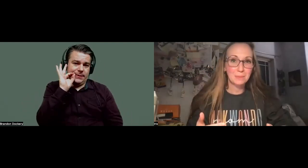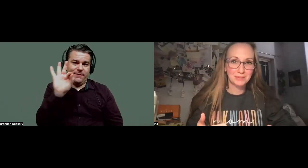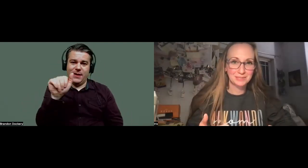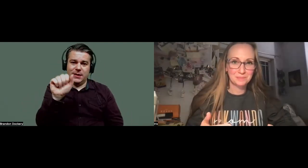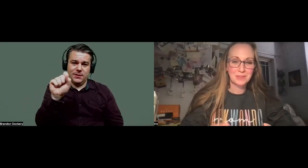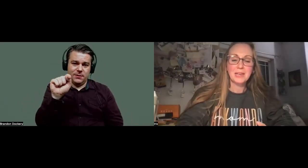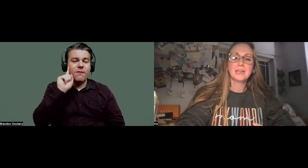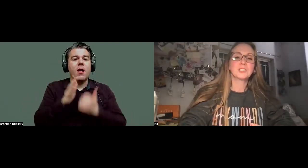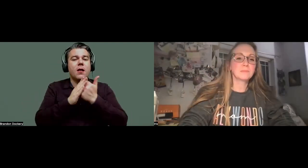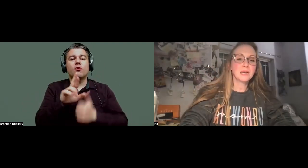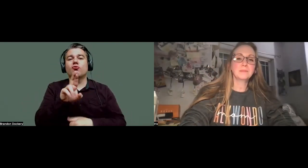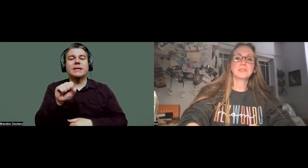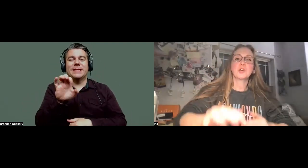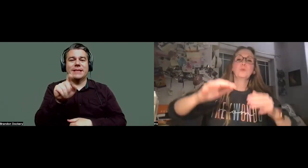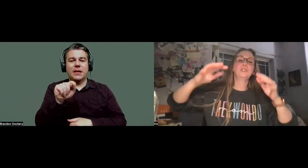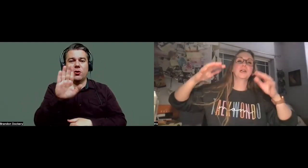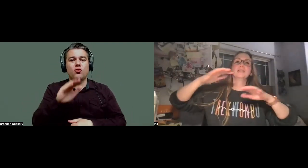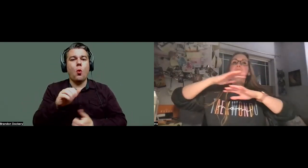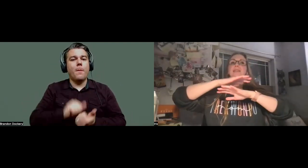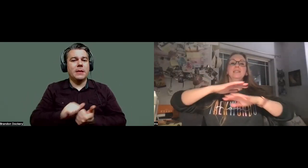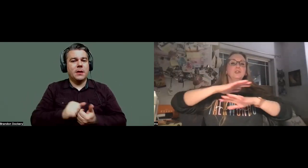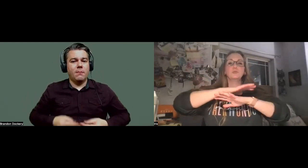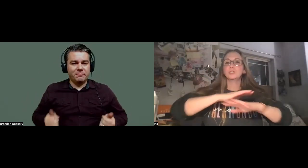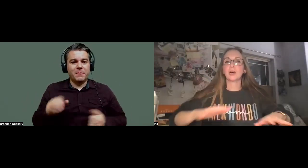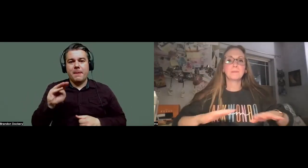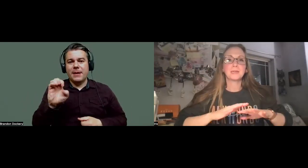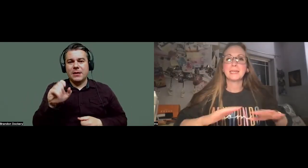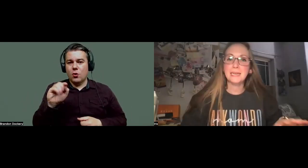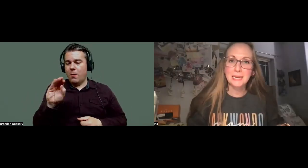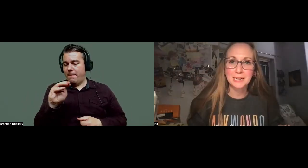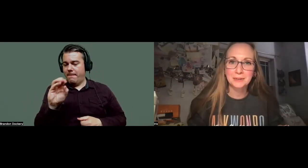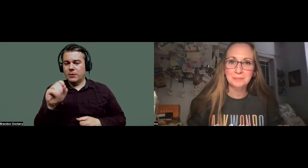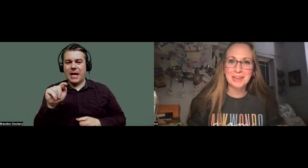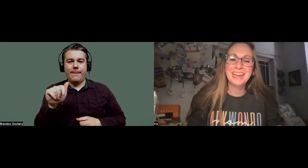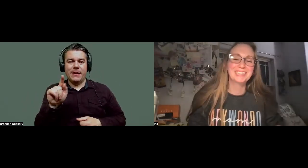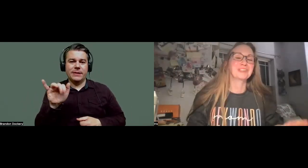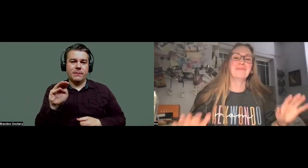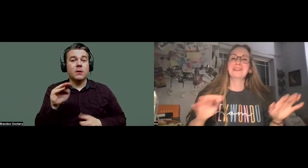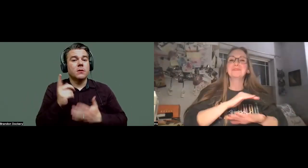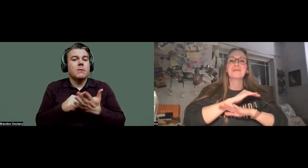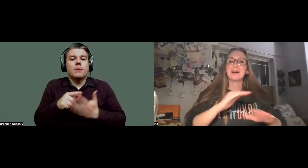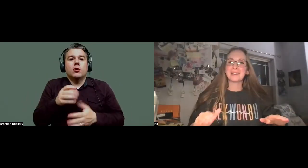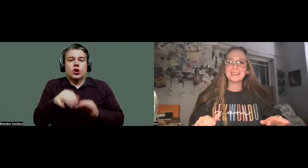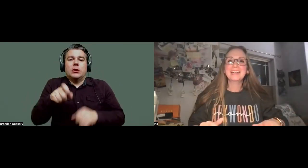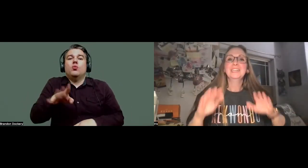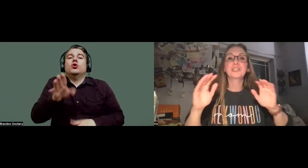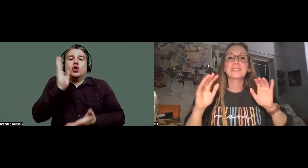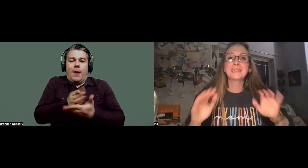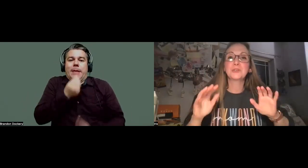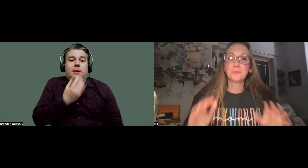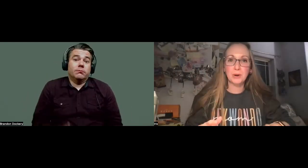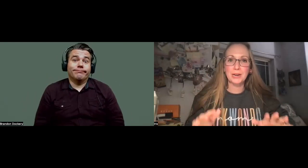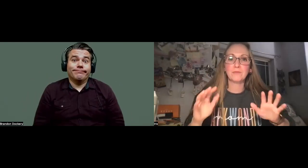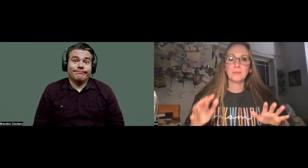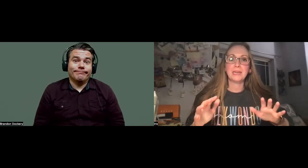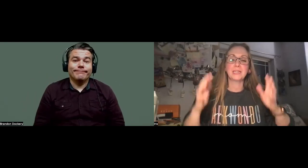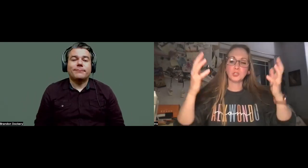metabolism. Sometimes we just need to stop eating. Sometimes our body just